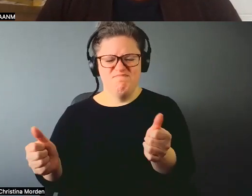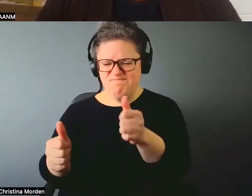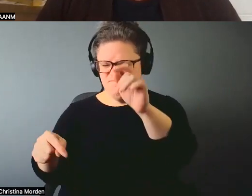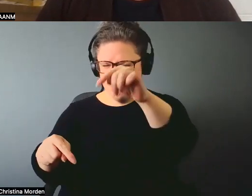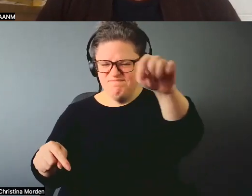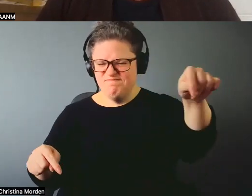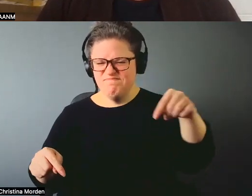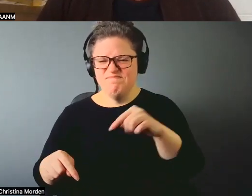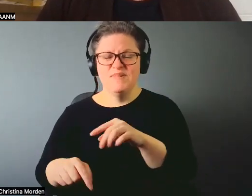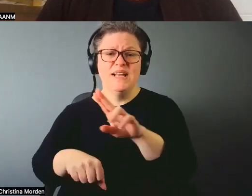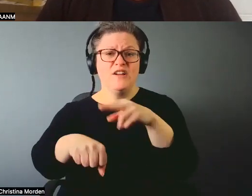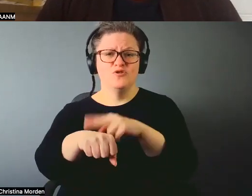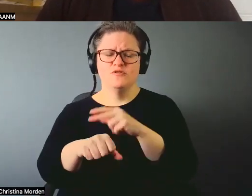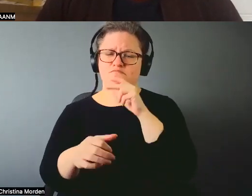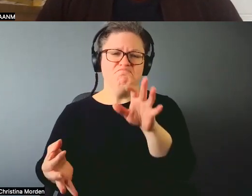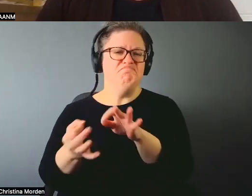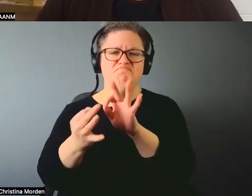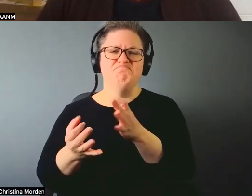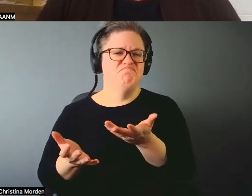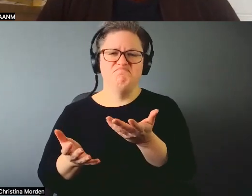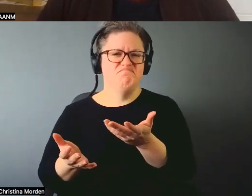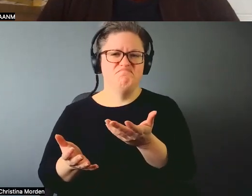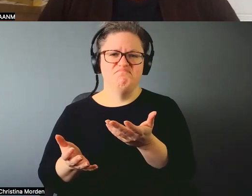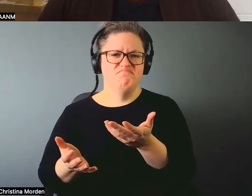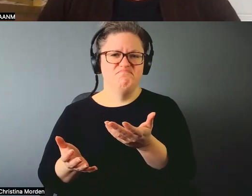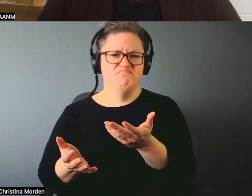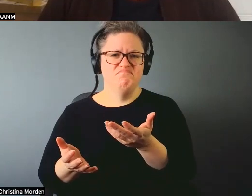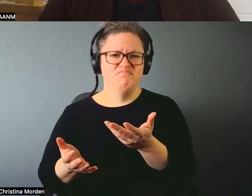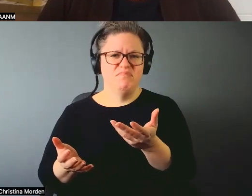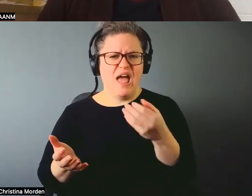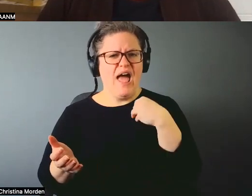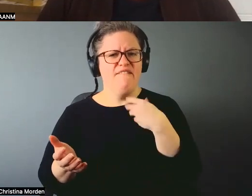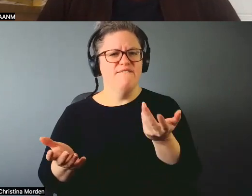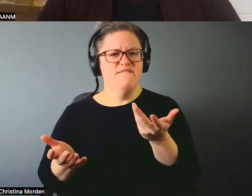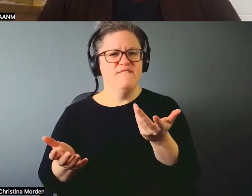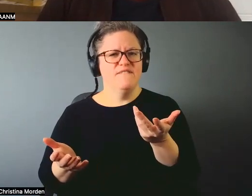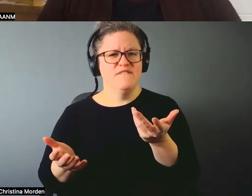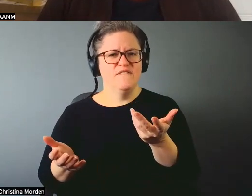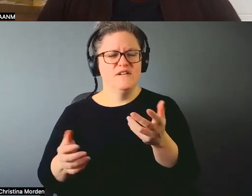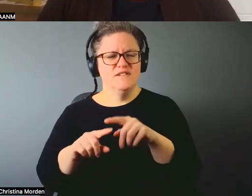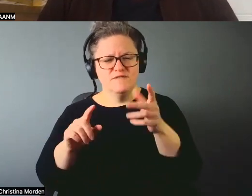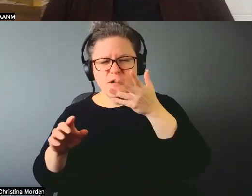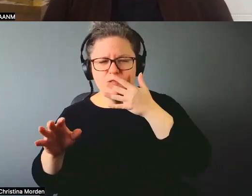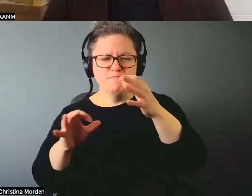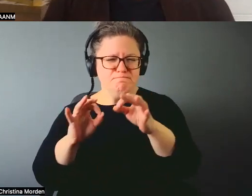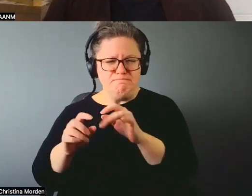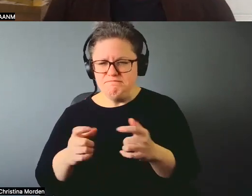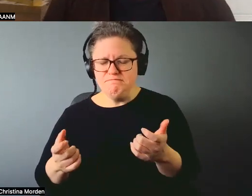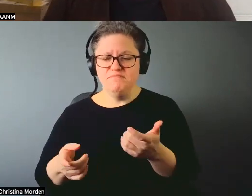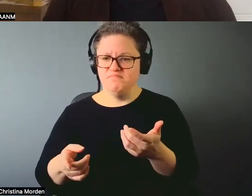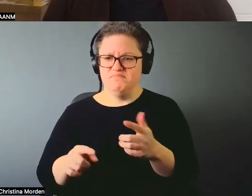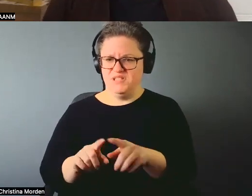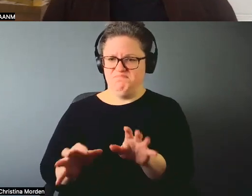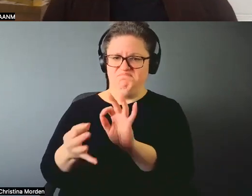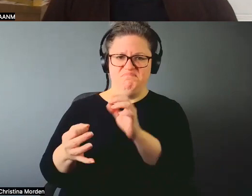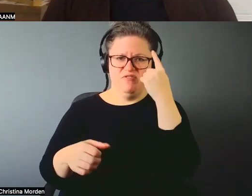imperfections that are so perfect. And that, you know, death for me is